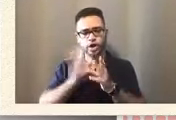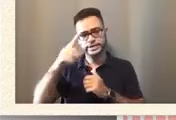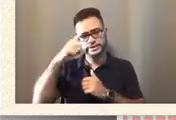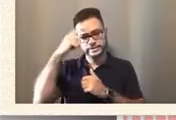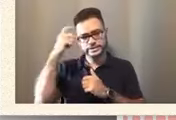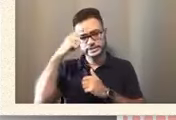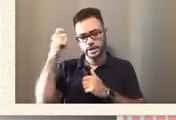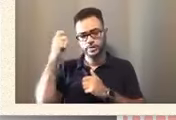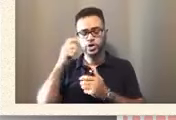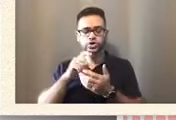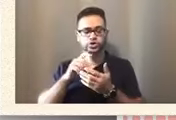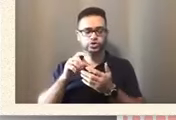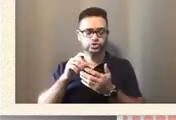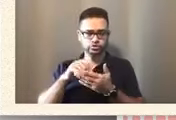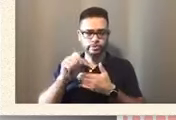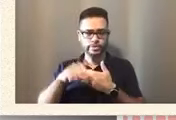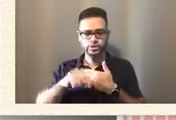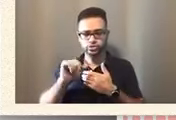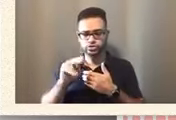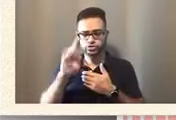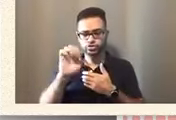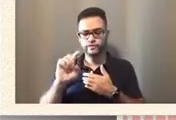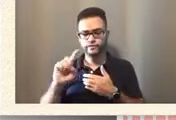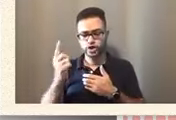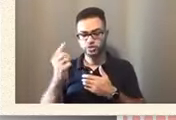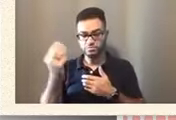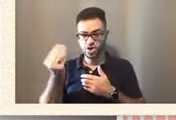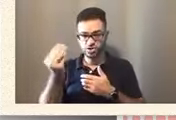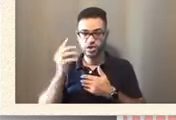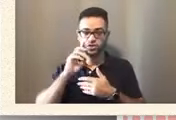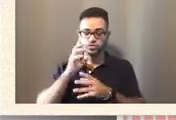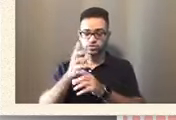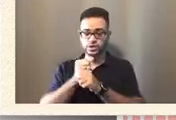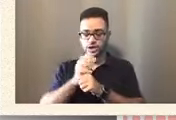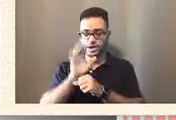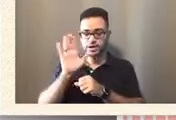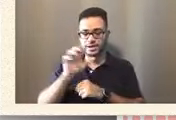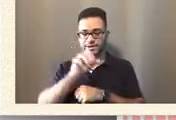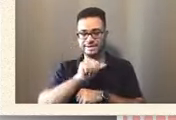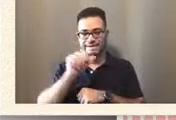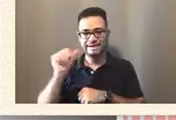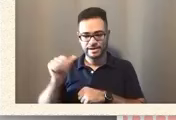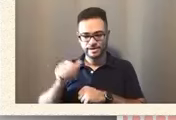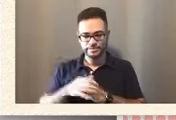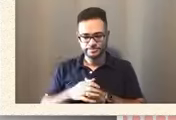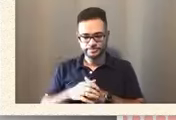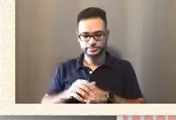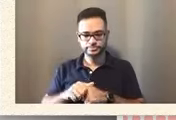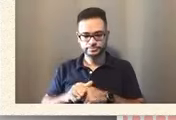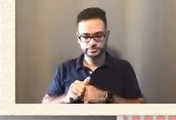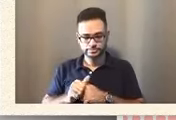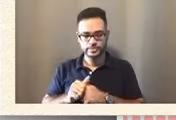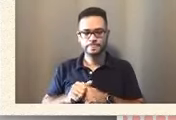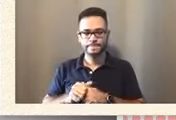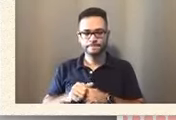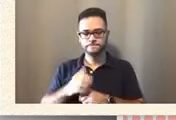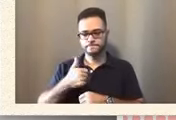June 1st, on Monday, to get his associate degree. So I'm the mom of the